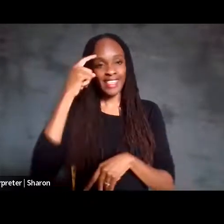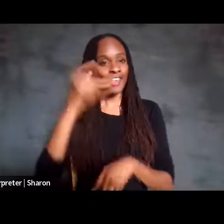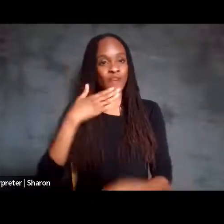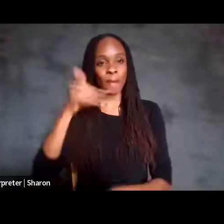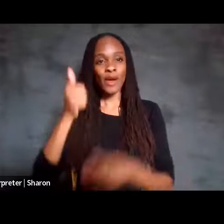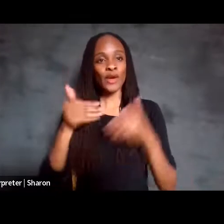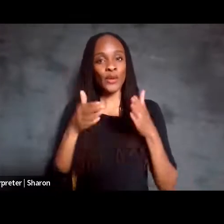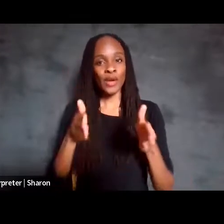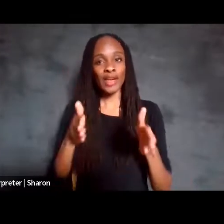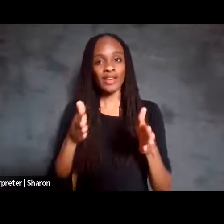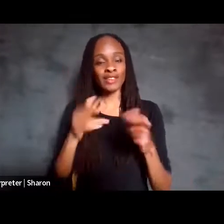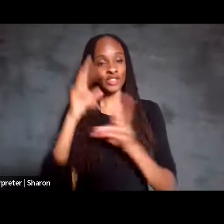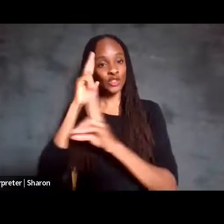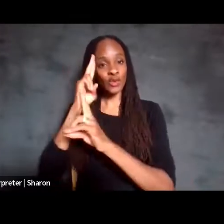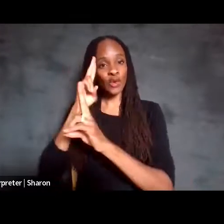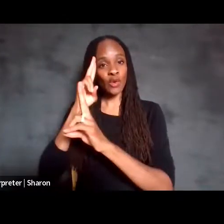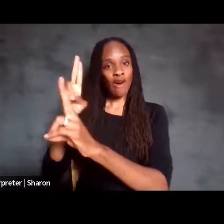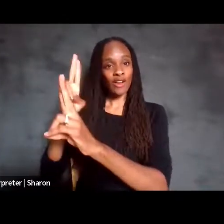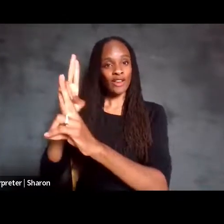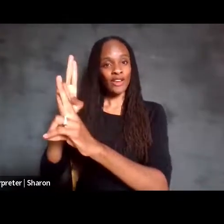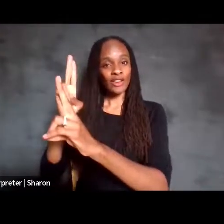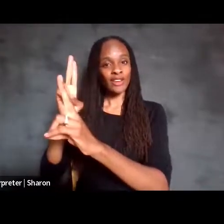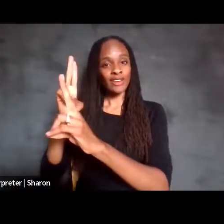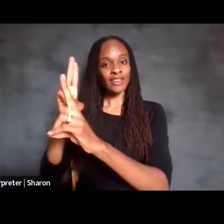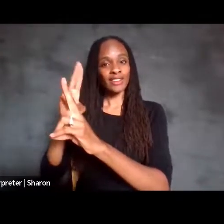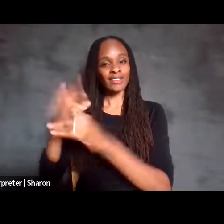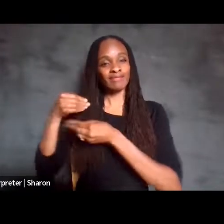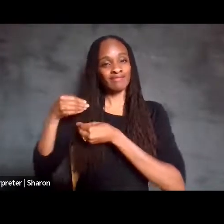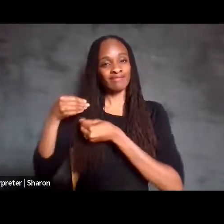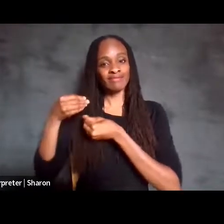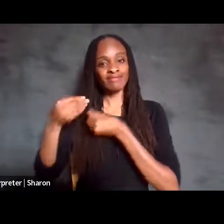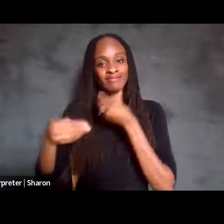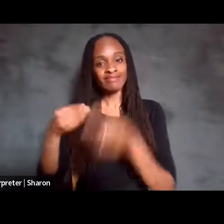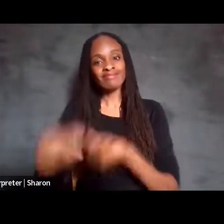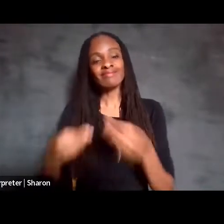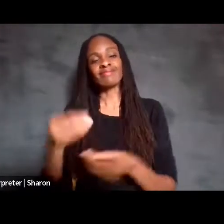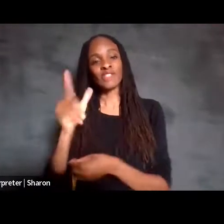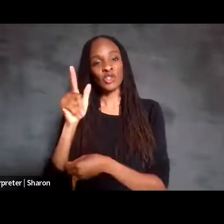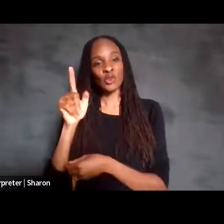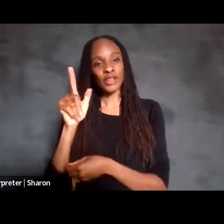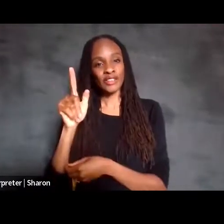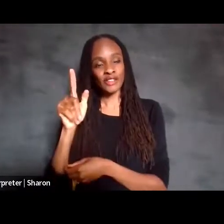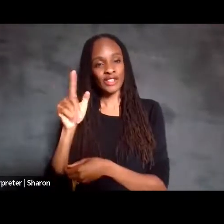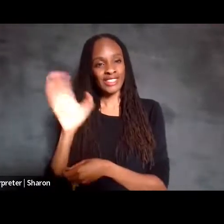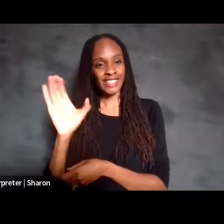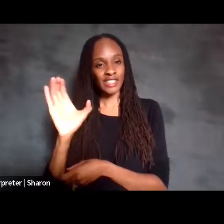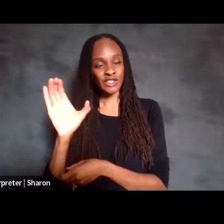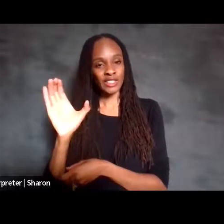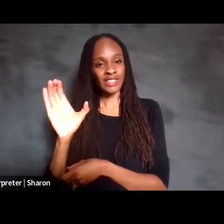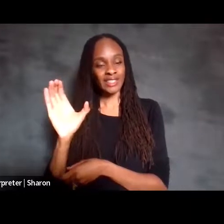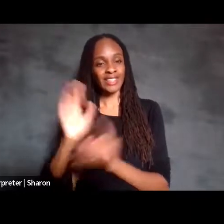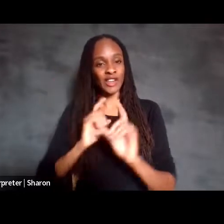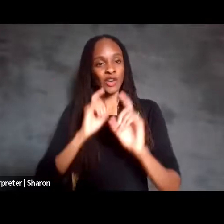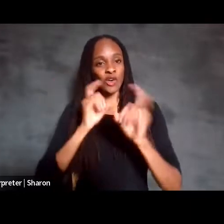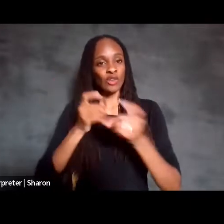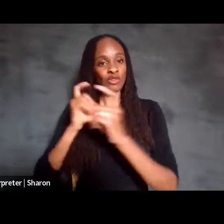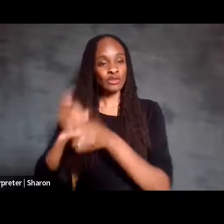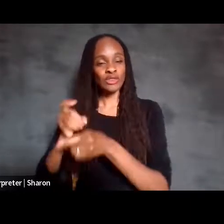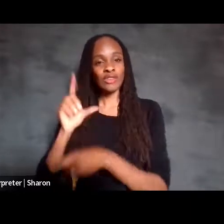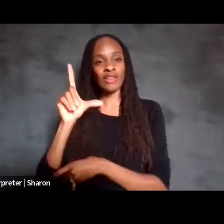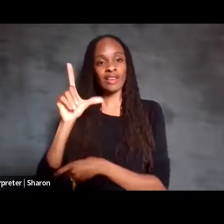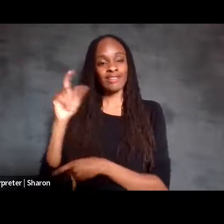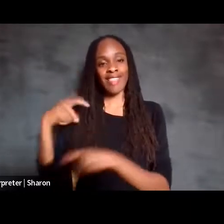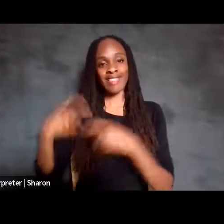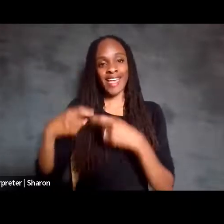way to honor the heritage and tremendous 21st century contributions of Latinx